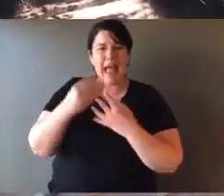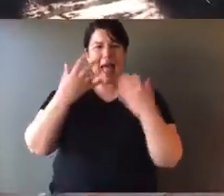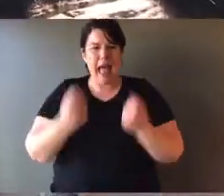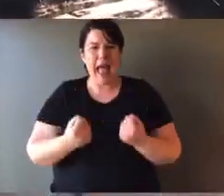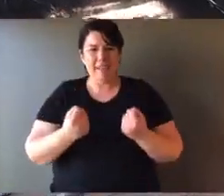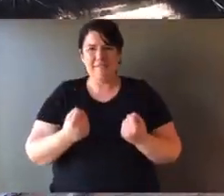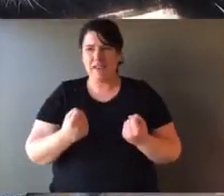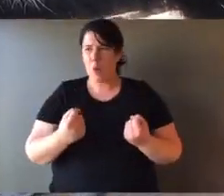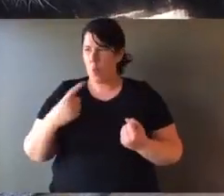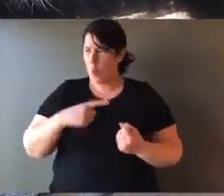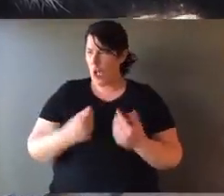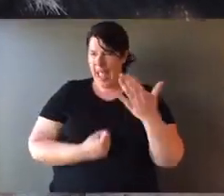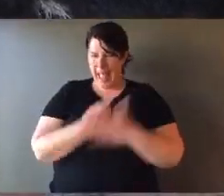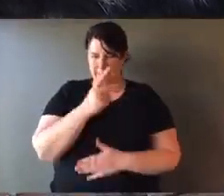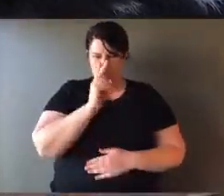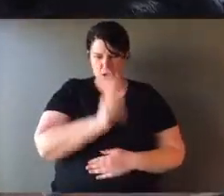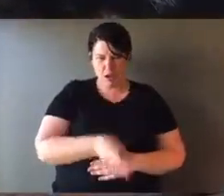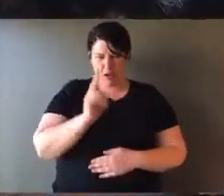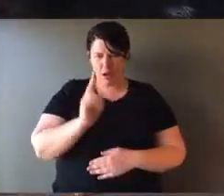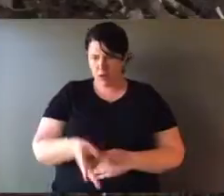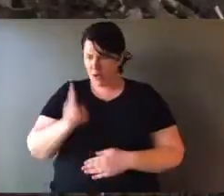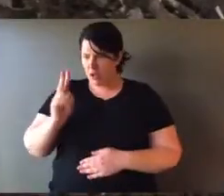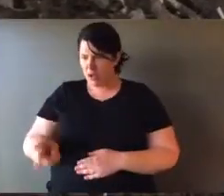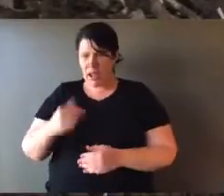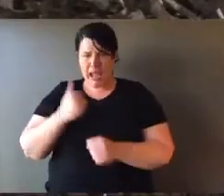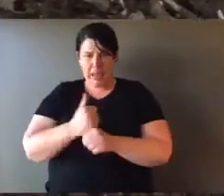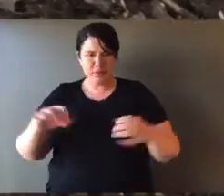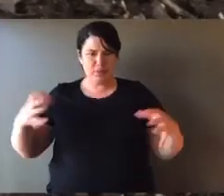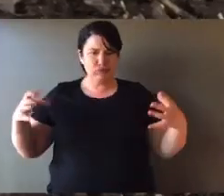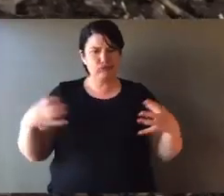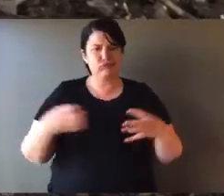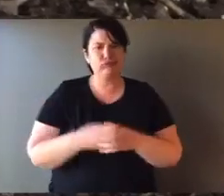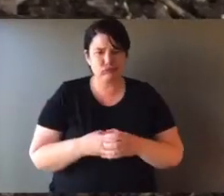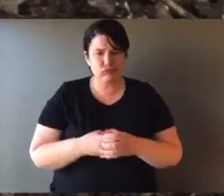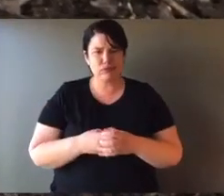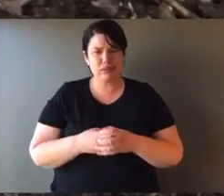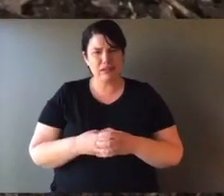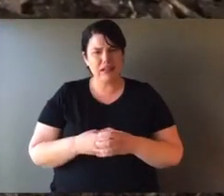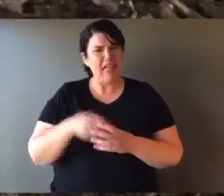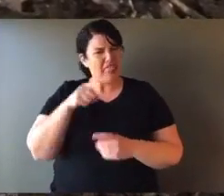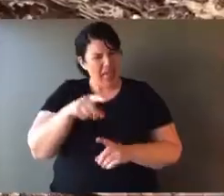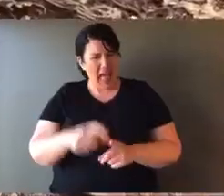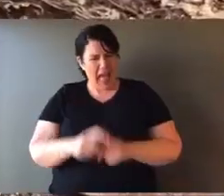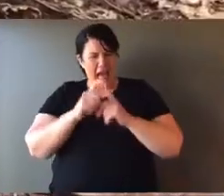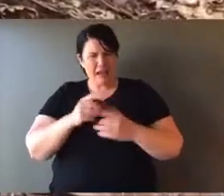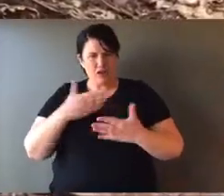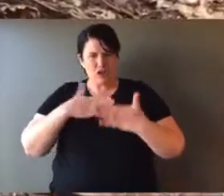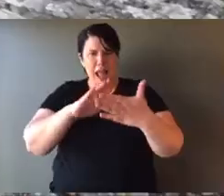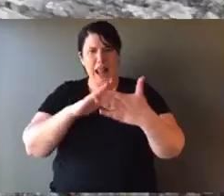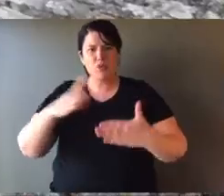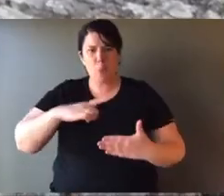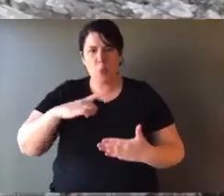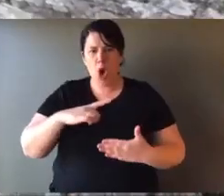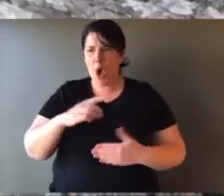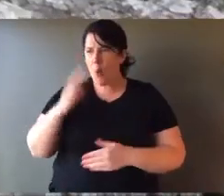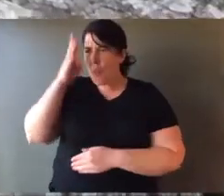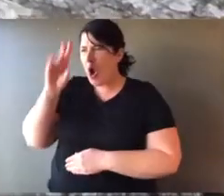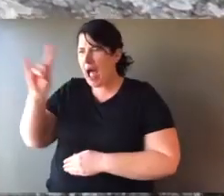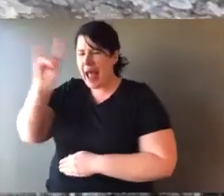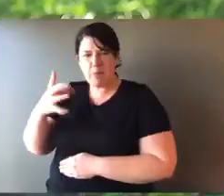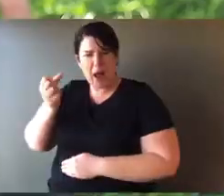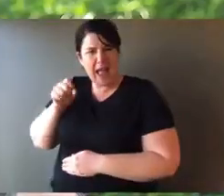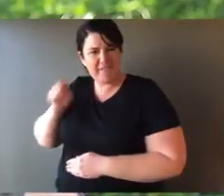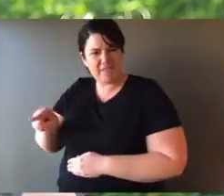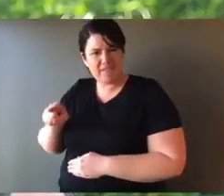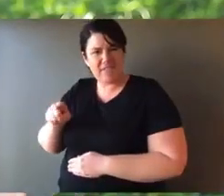are we still having these extinctions? We've got a scoreboard, and it's not looking pretty. Now, it's a really hard challenge because we